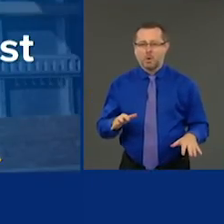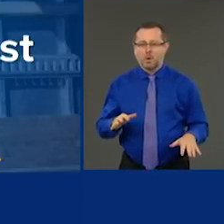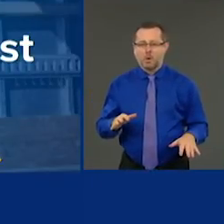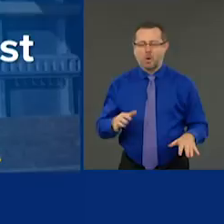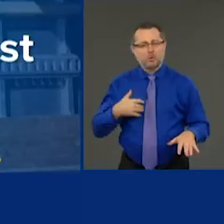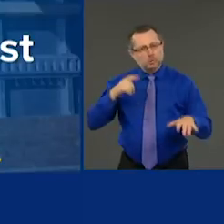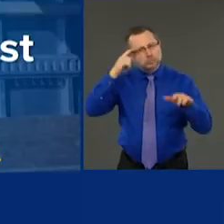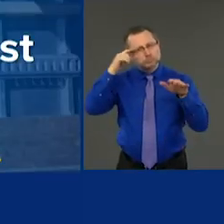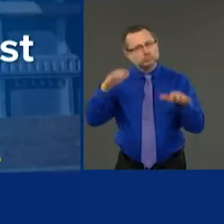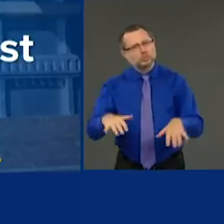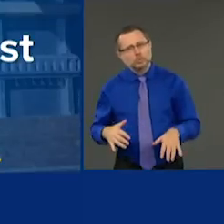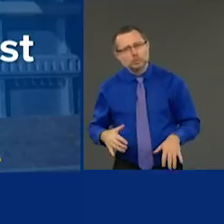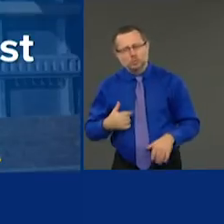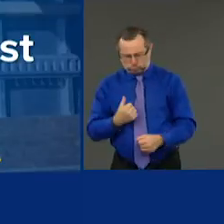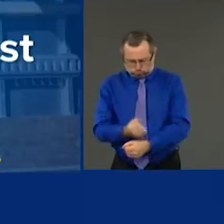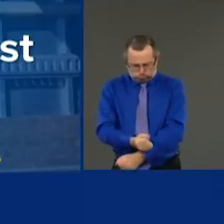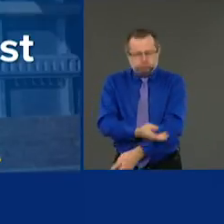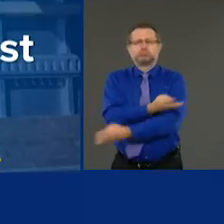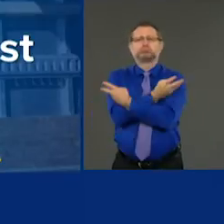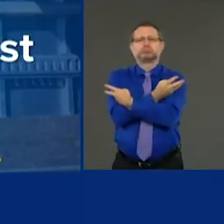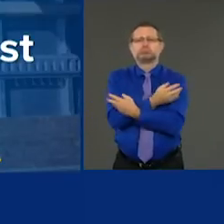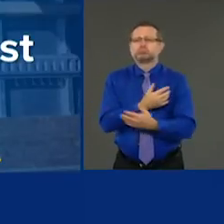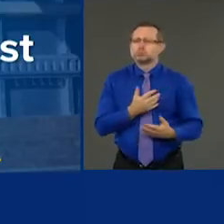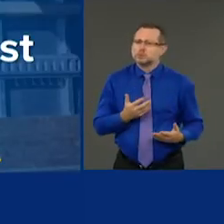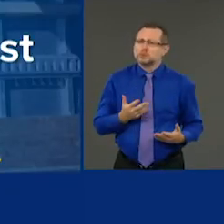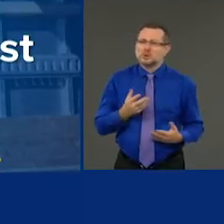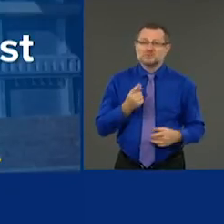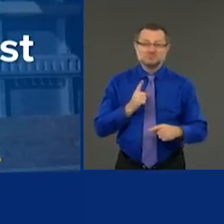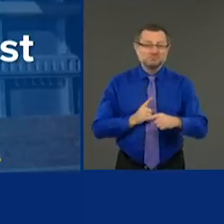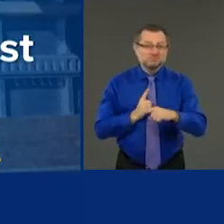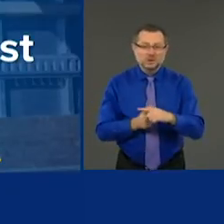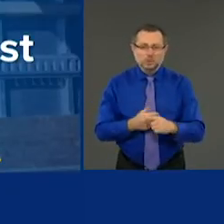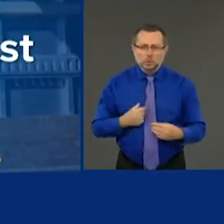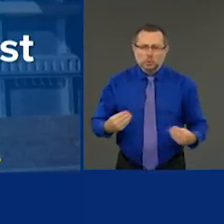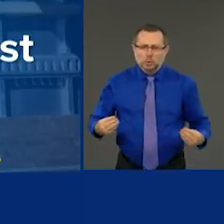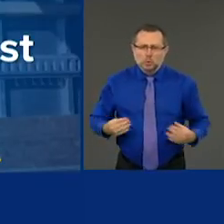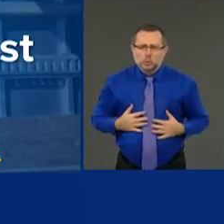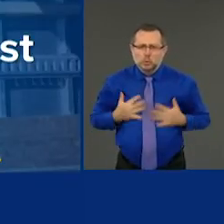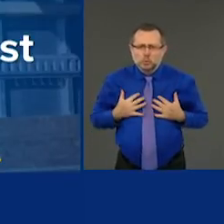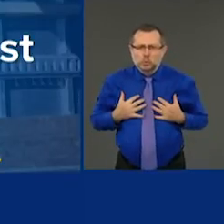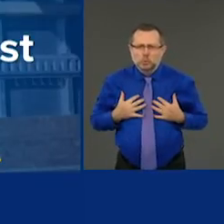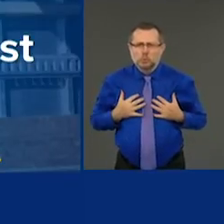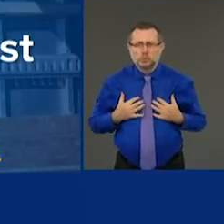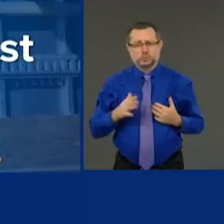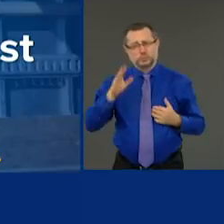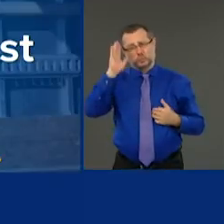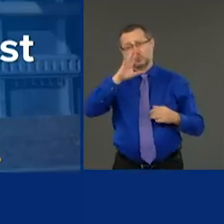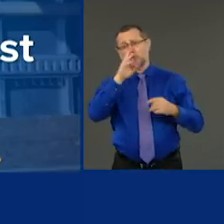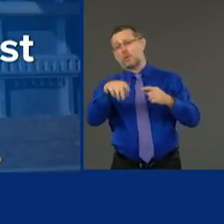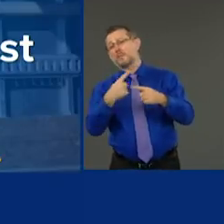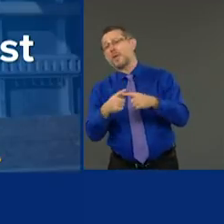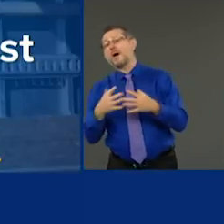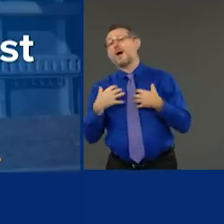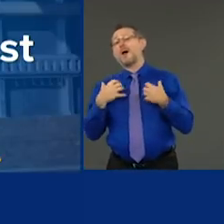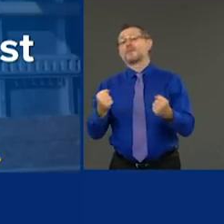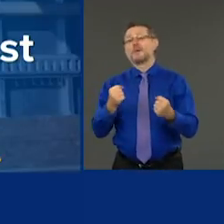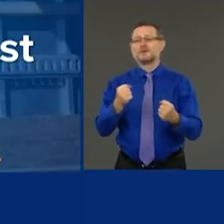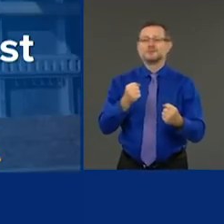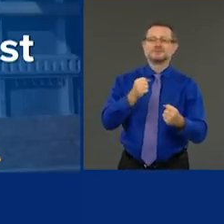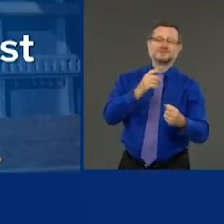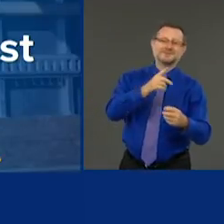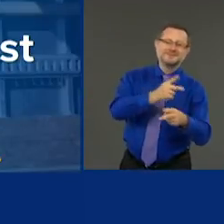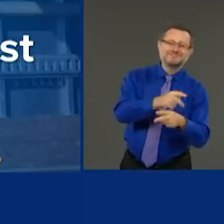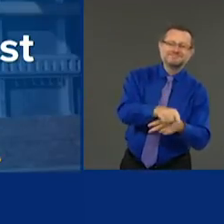was touched. I'll tell you the truth. I was inspired. You want to talk about courage and heroism and love and generosity,